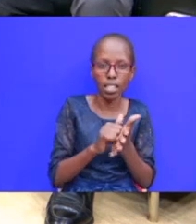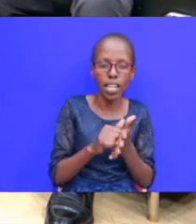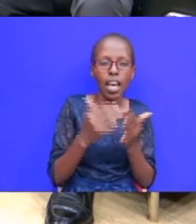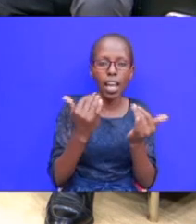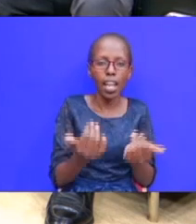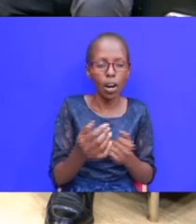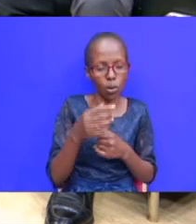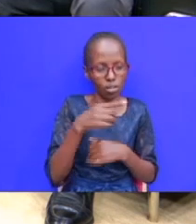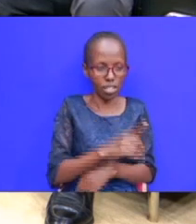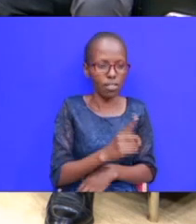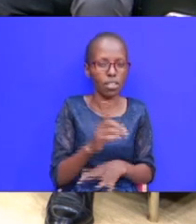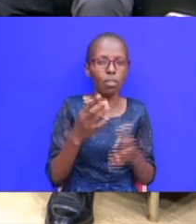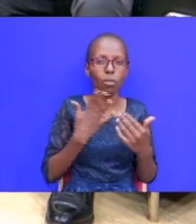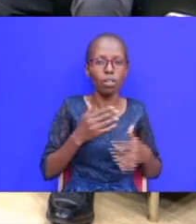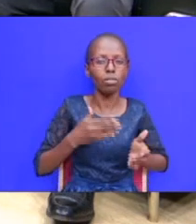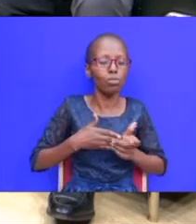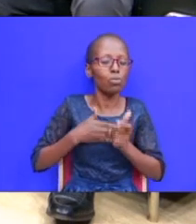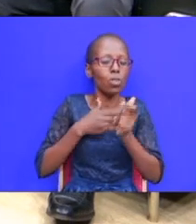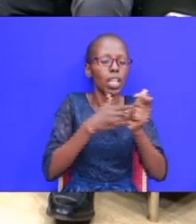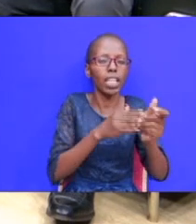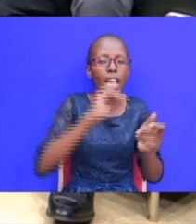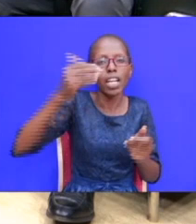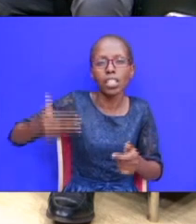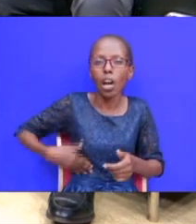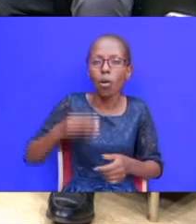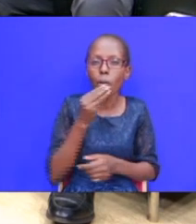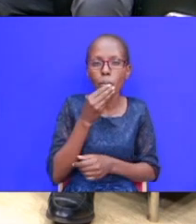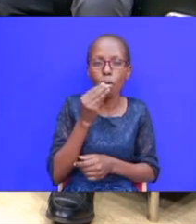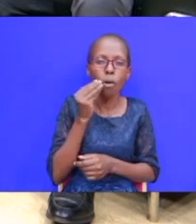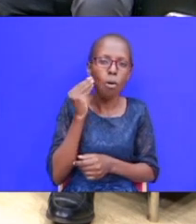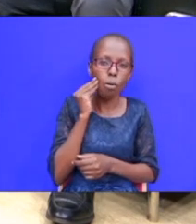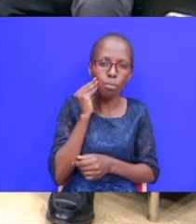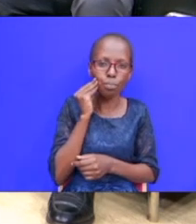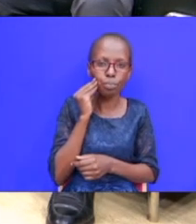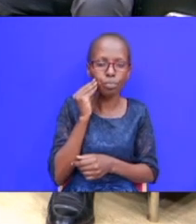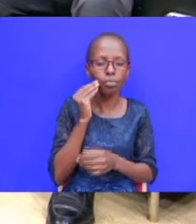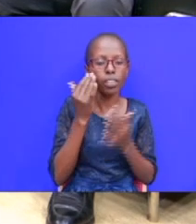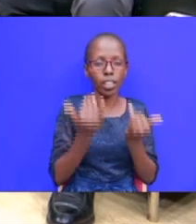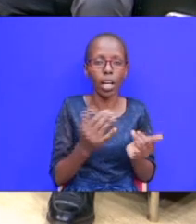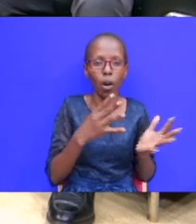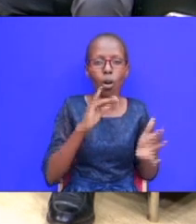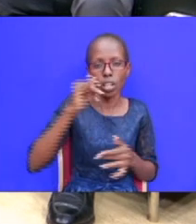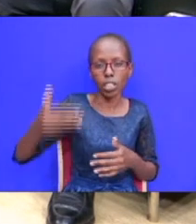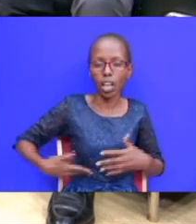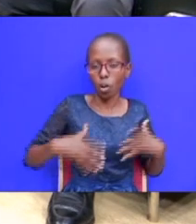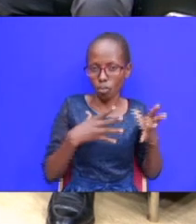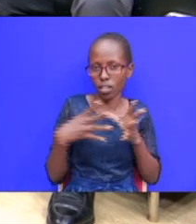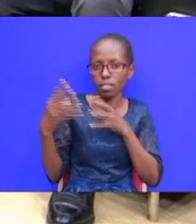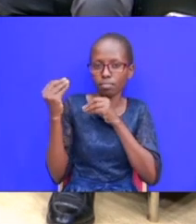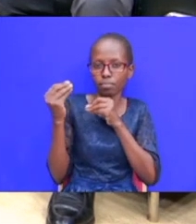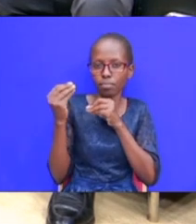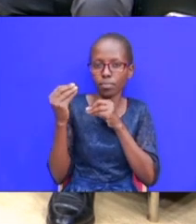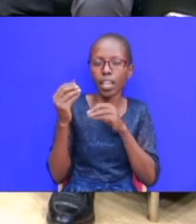lead to lead jacob home in safe note that now jacob goes even though jacob implores him